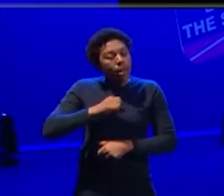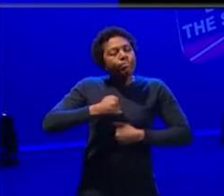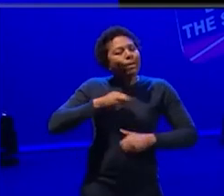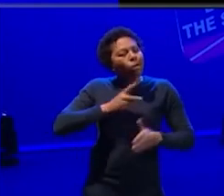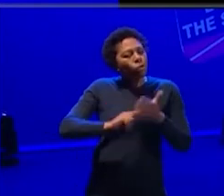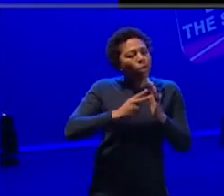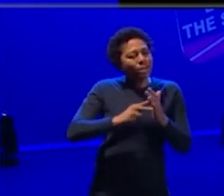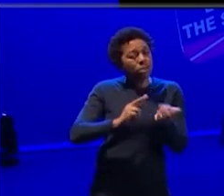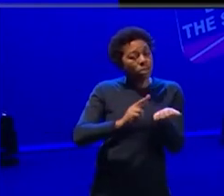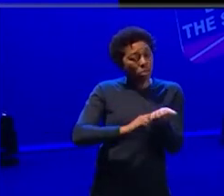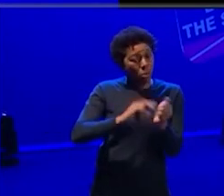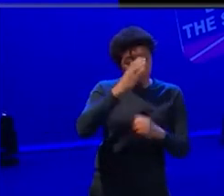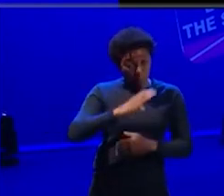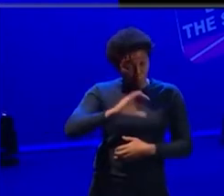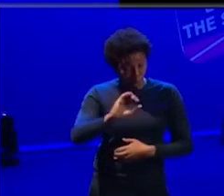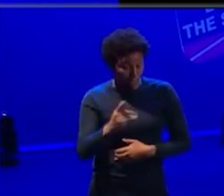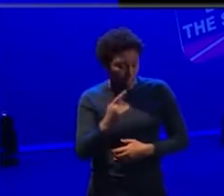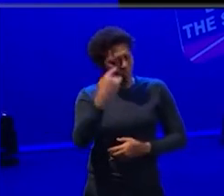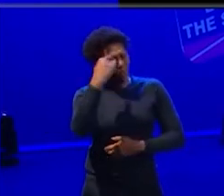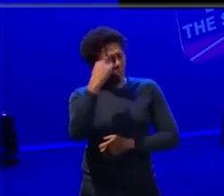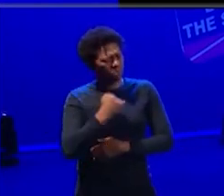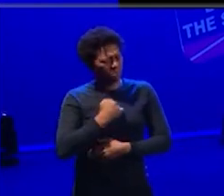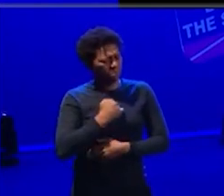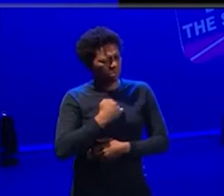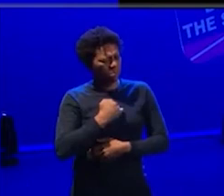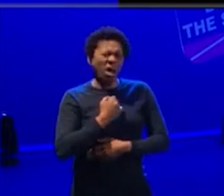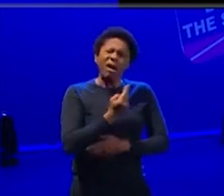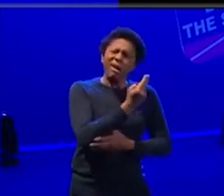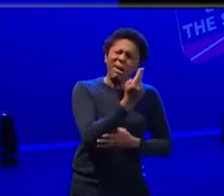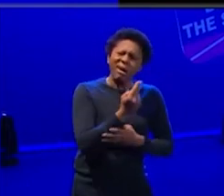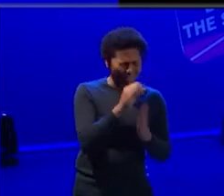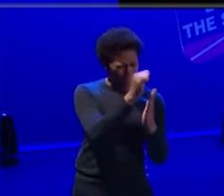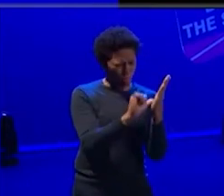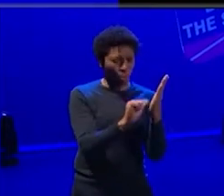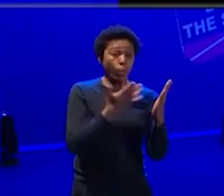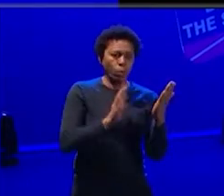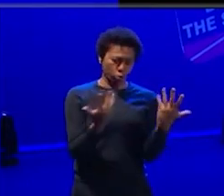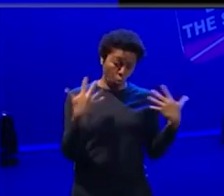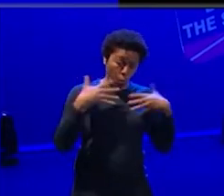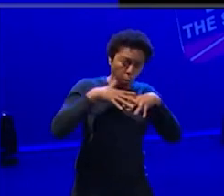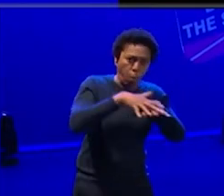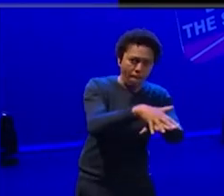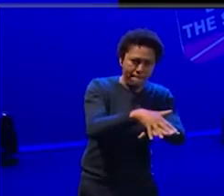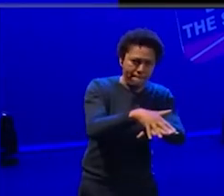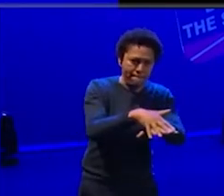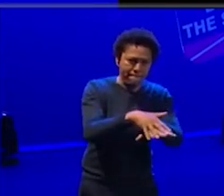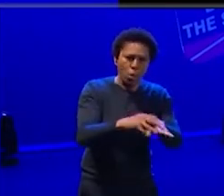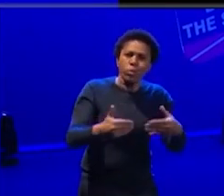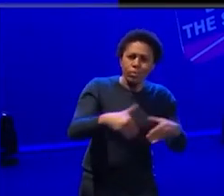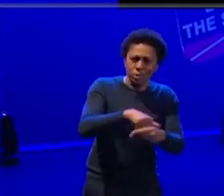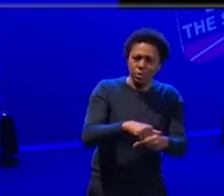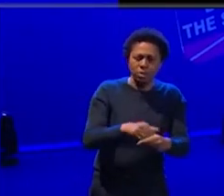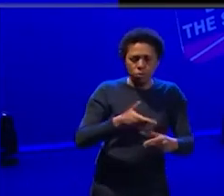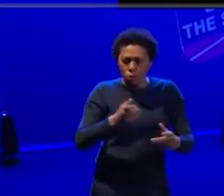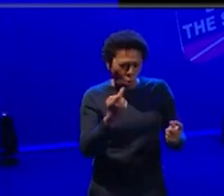our, our professional artistic program, uh, intertwines with our participation as much as possible. So again, we would be looking to create